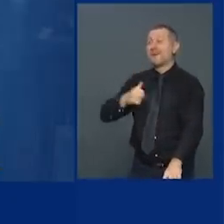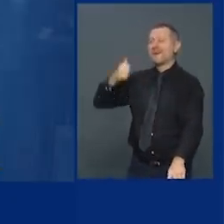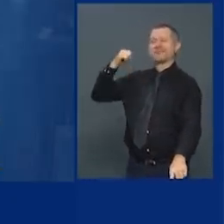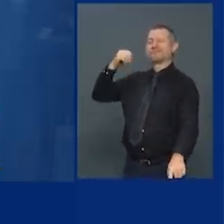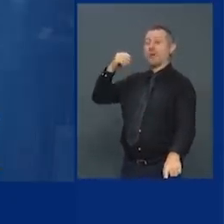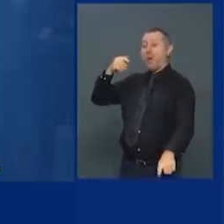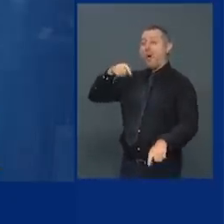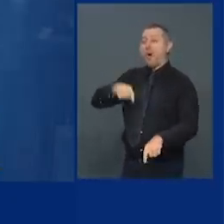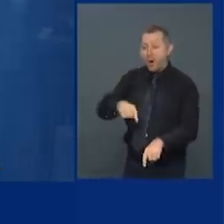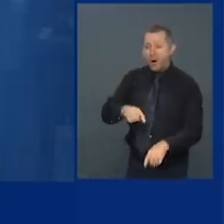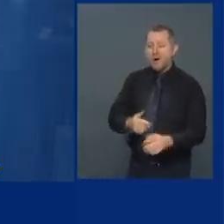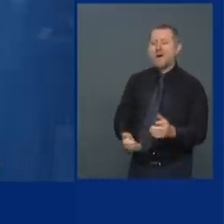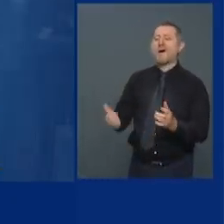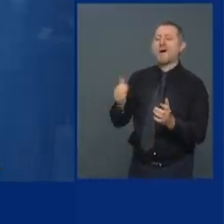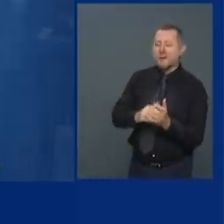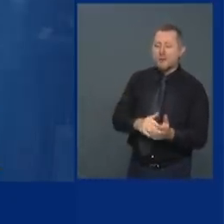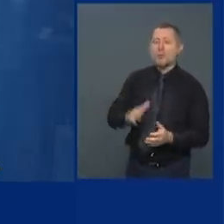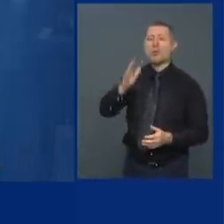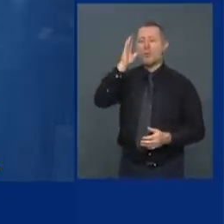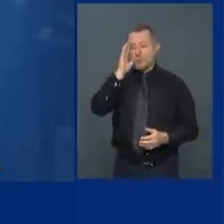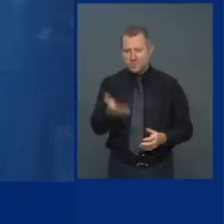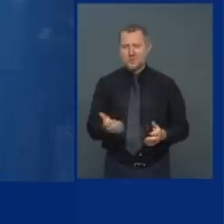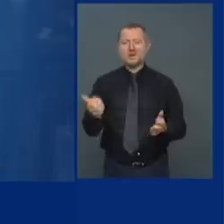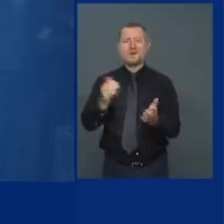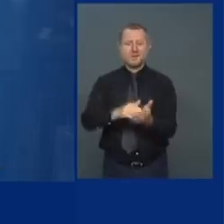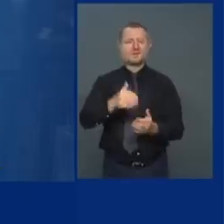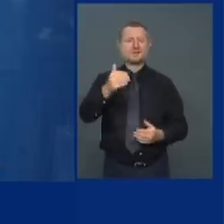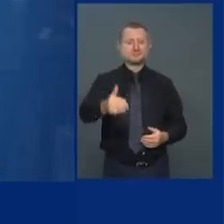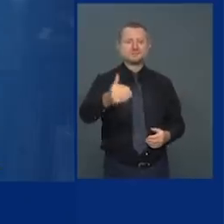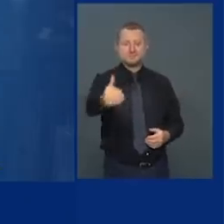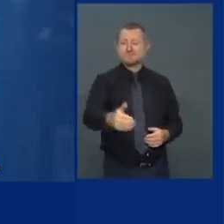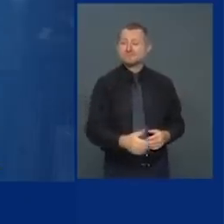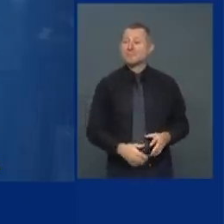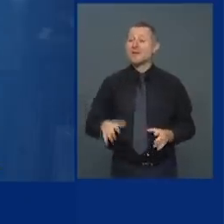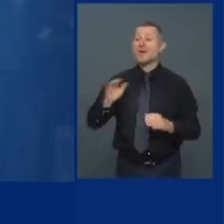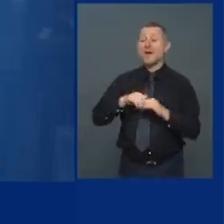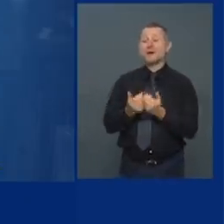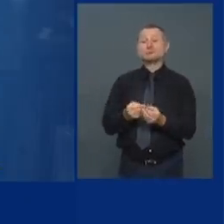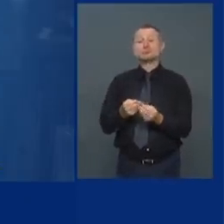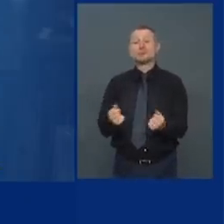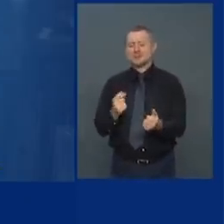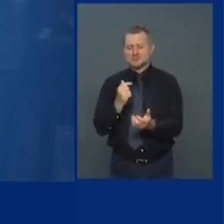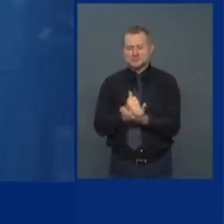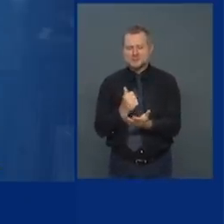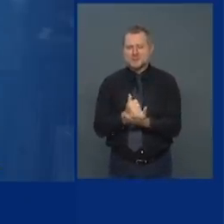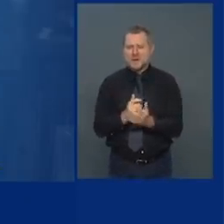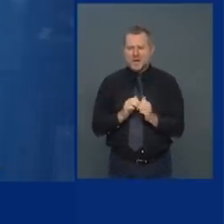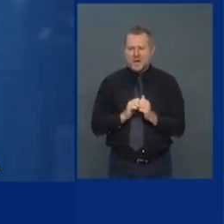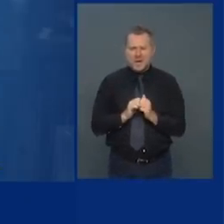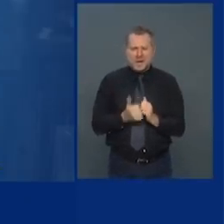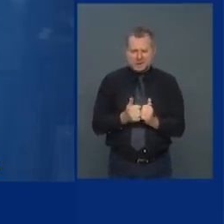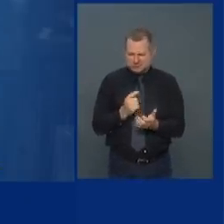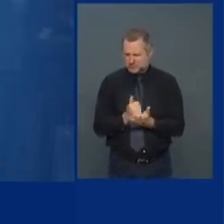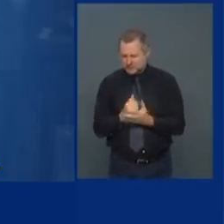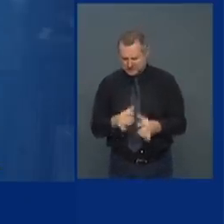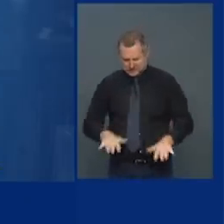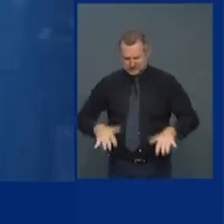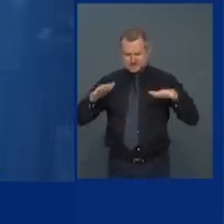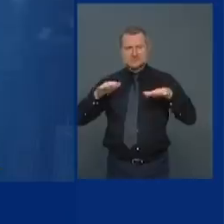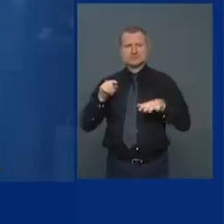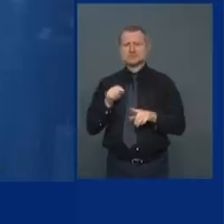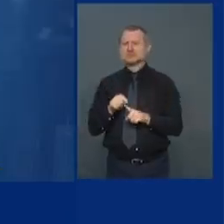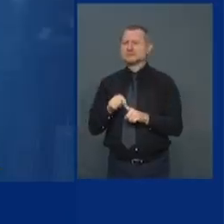And we will again. In the meantime, what's the treatment for anxiety? What pill can I take?